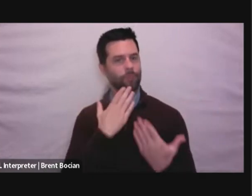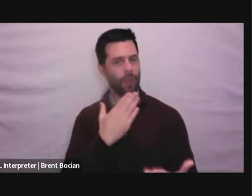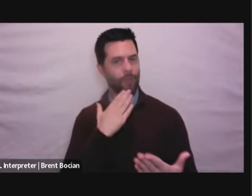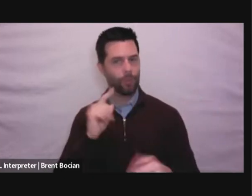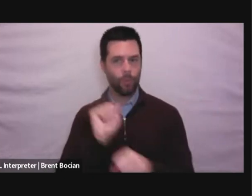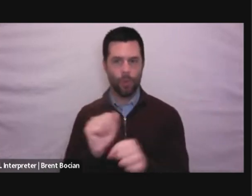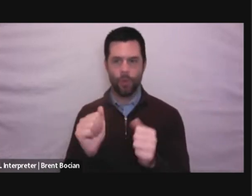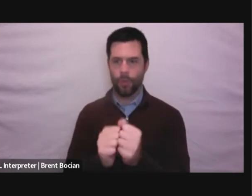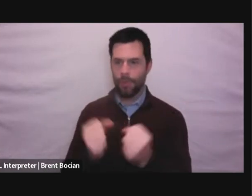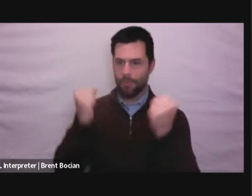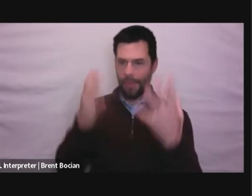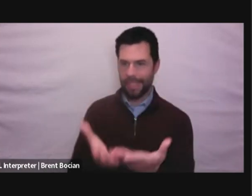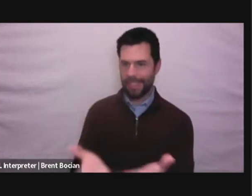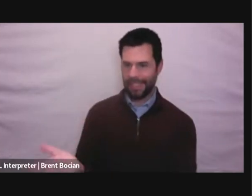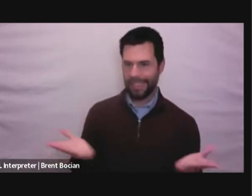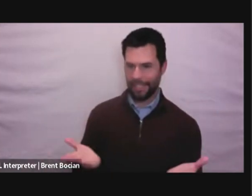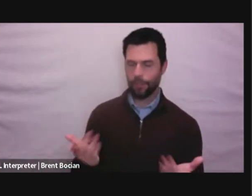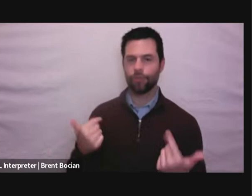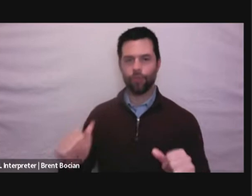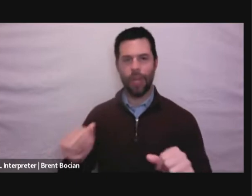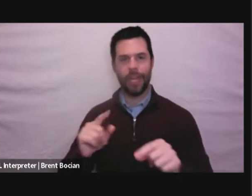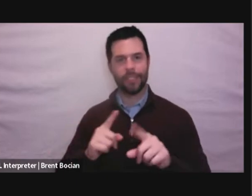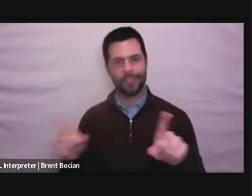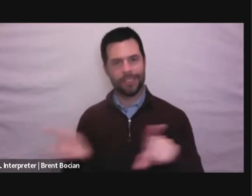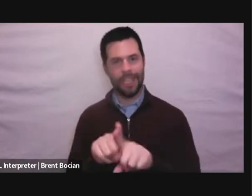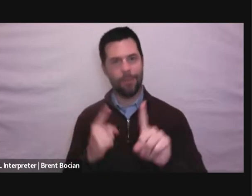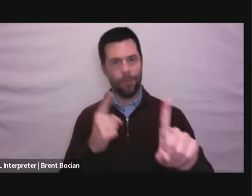many who are trying to do just that. Thank you.